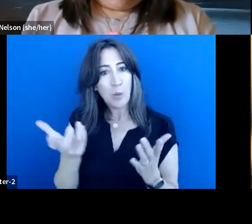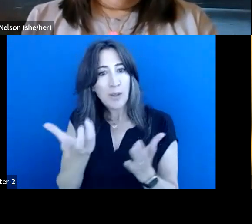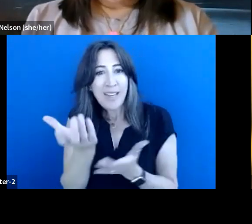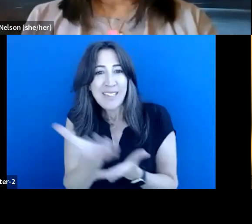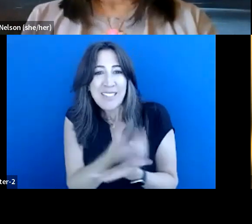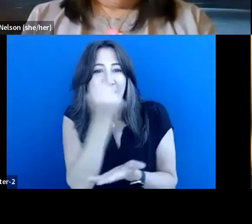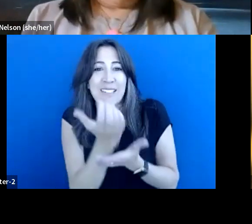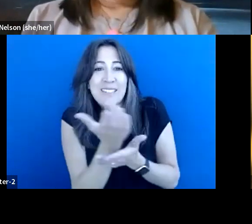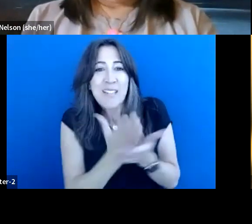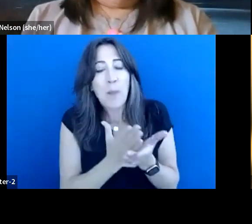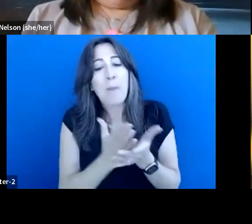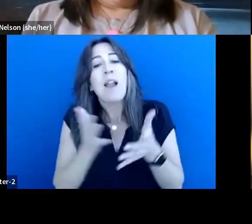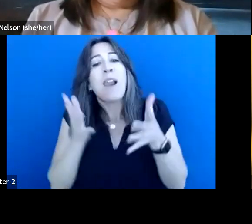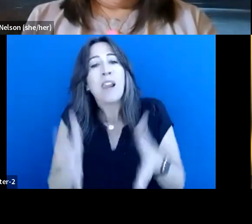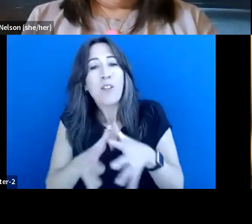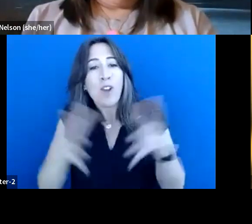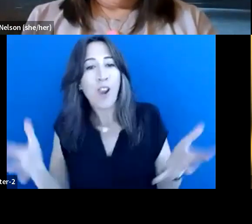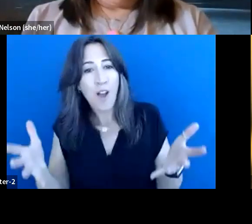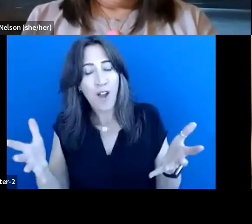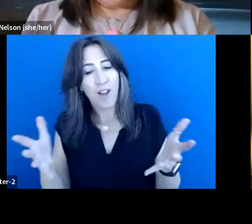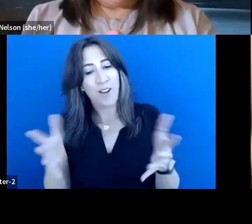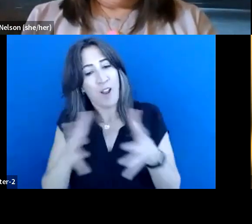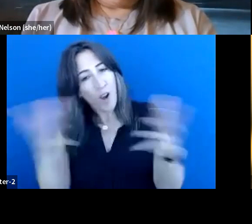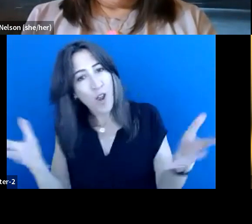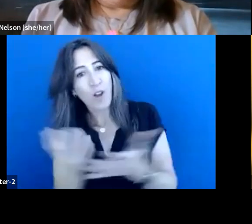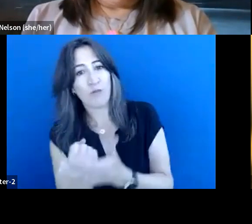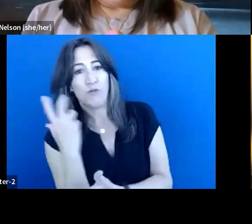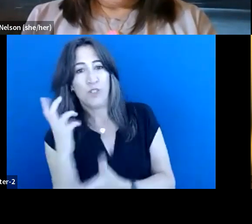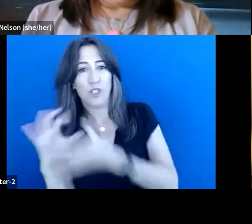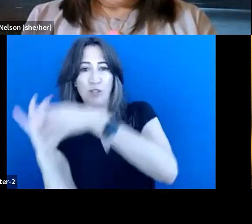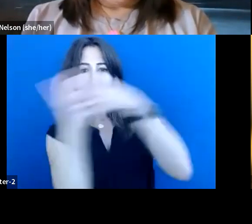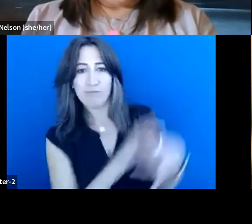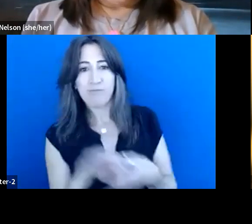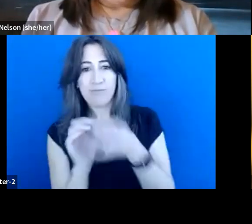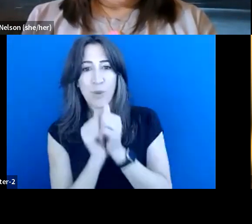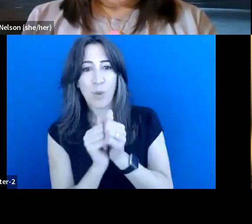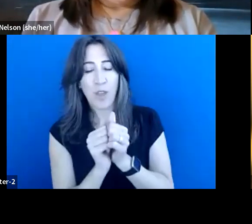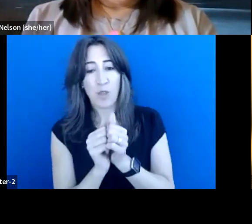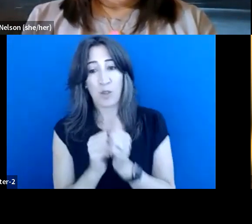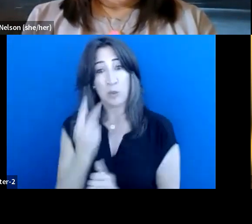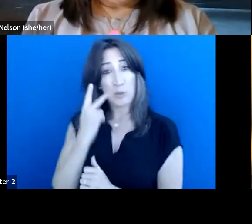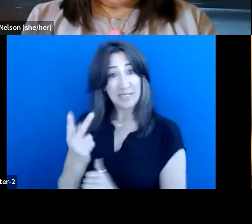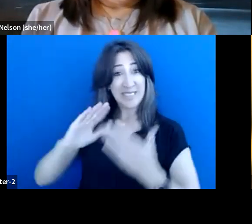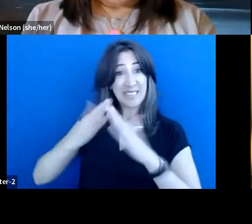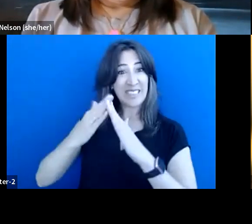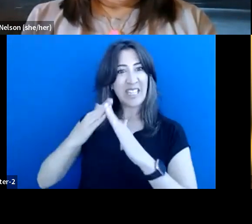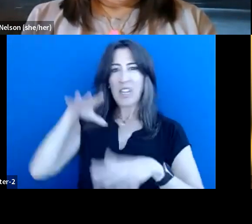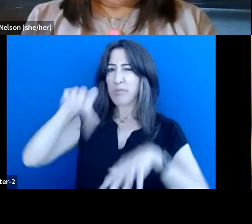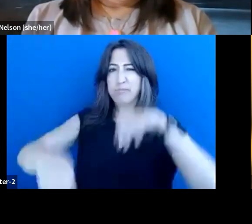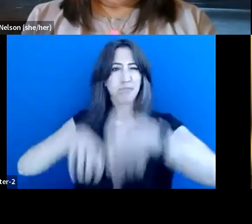But obviously things are changing because in the cities, which are extracting the majority of the resources,